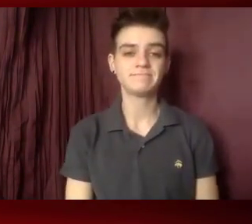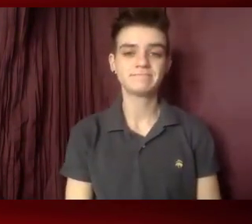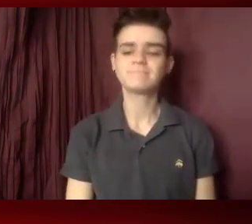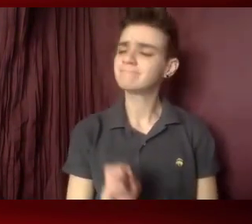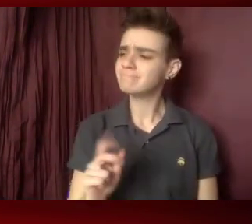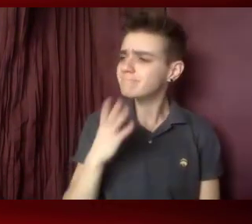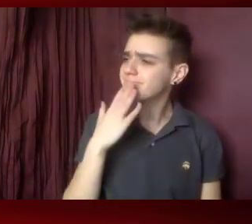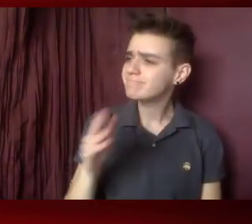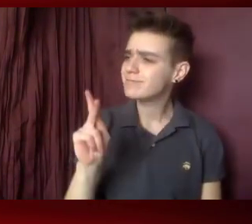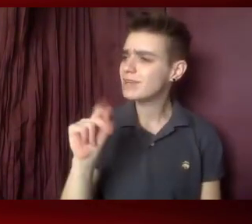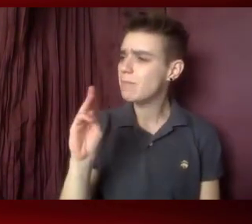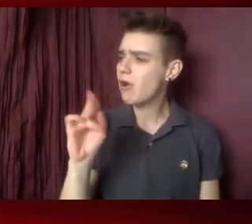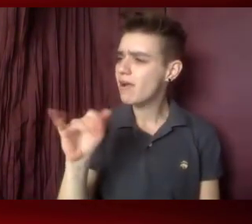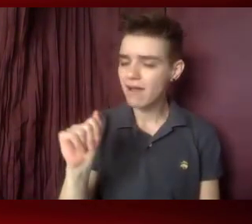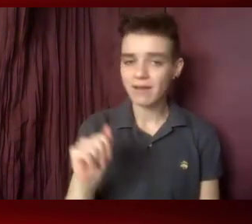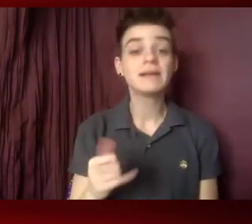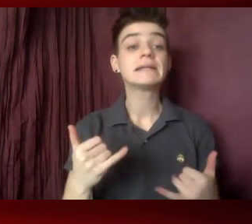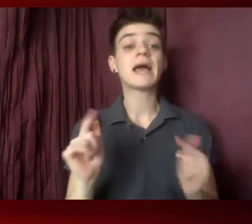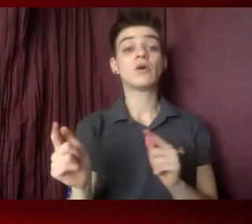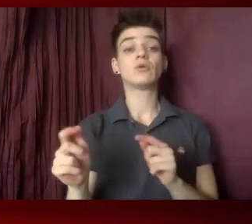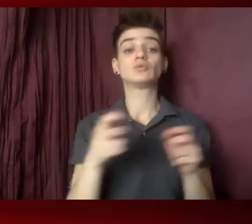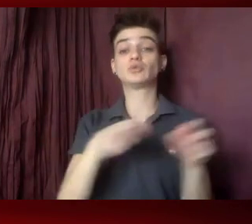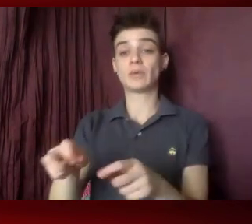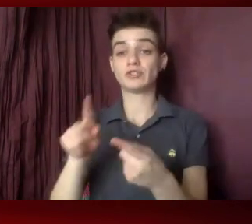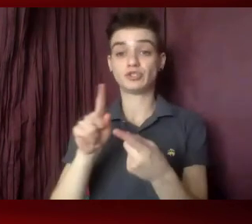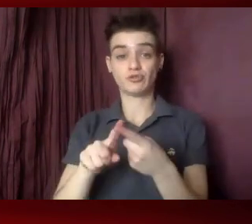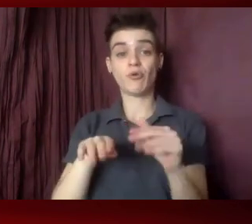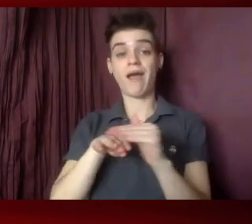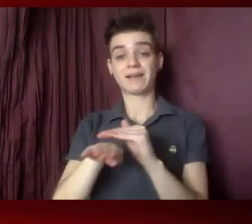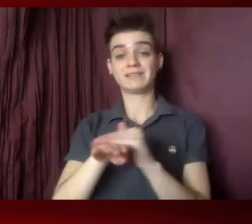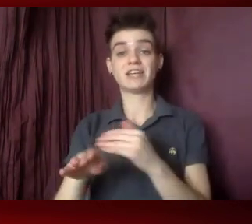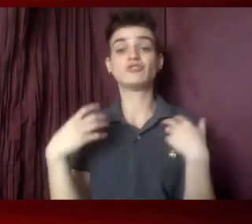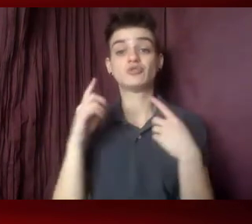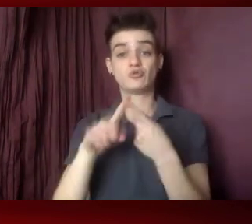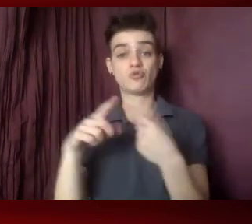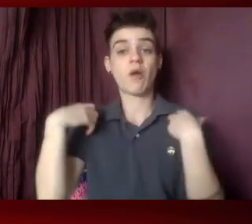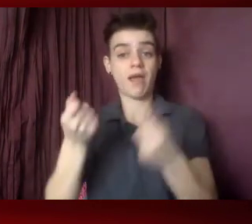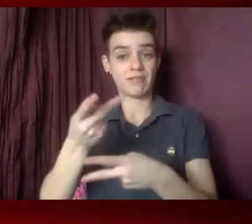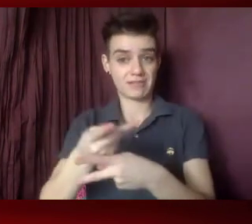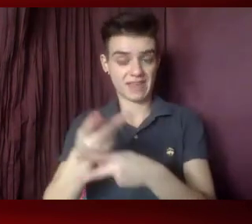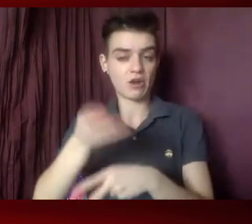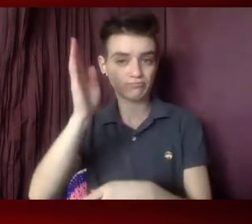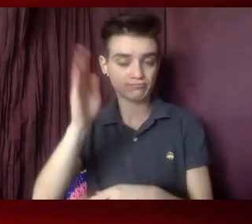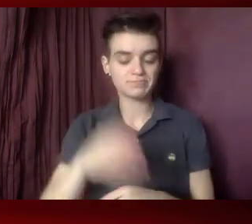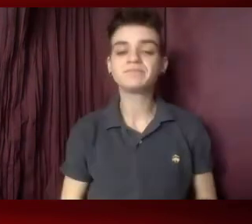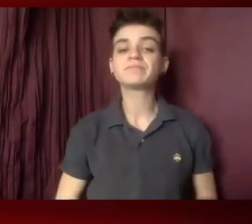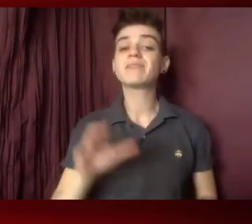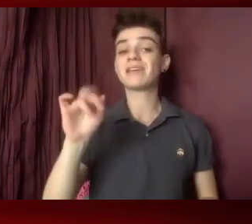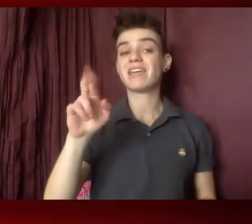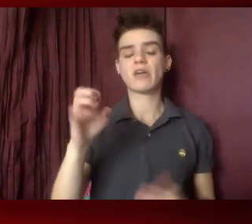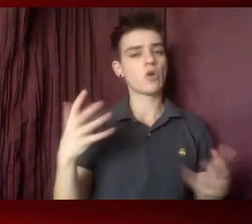Kamaria. So now we're going to switch over to the access to healthcare brief. As Carrie mentioned earlier,